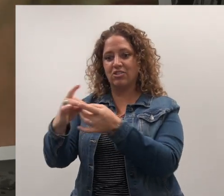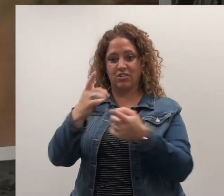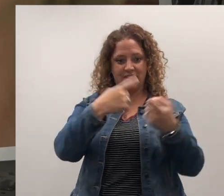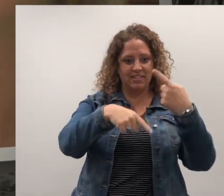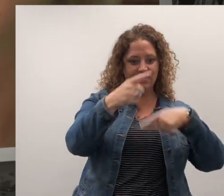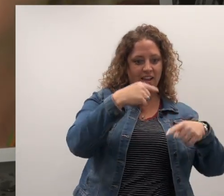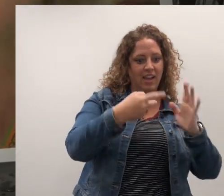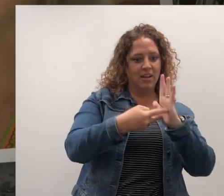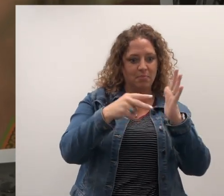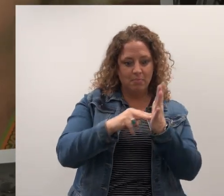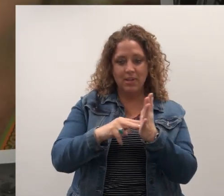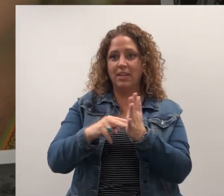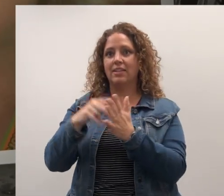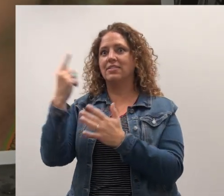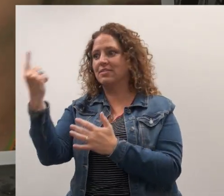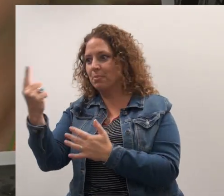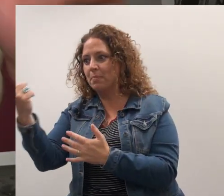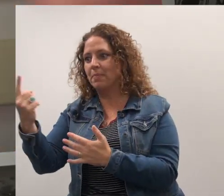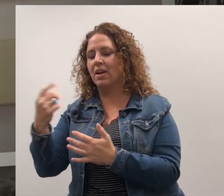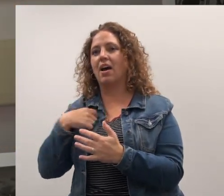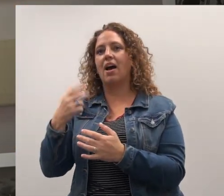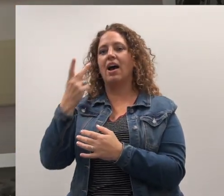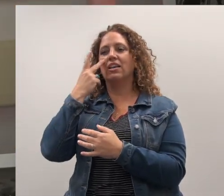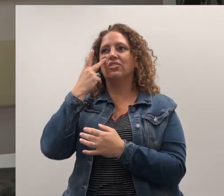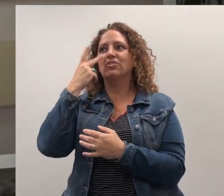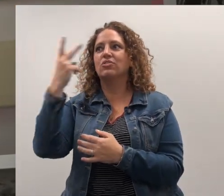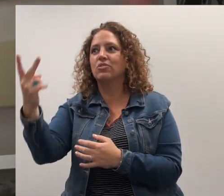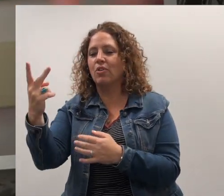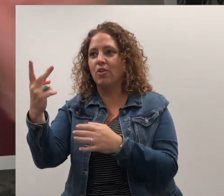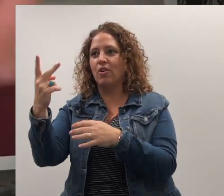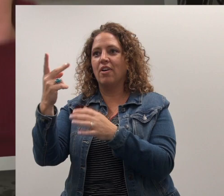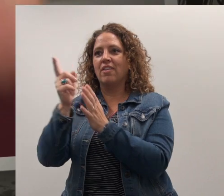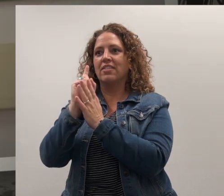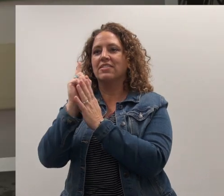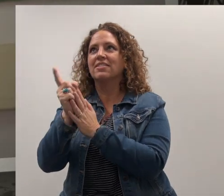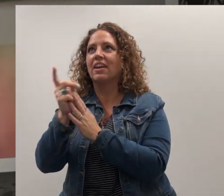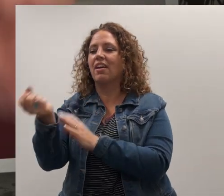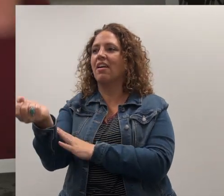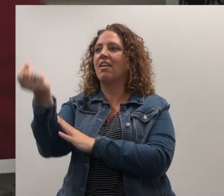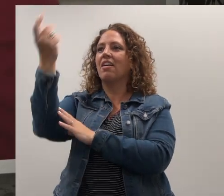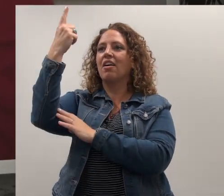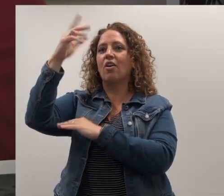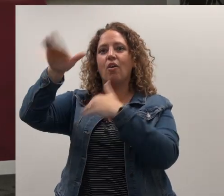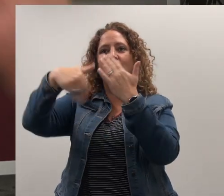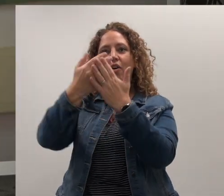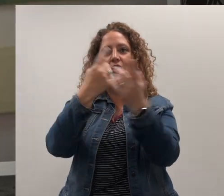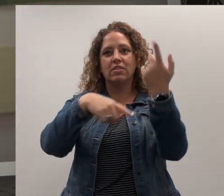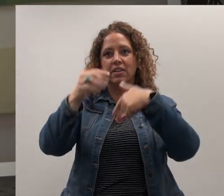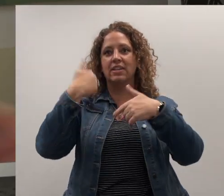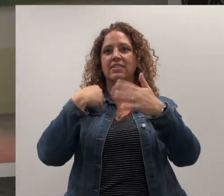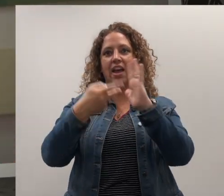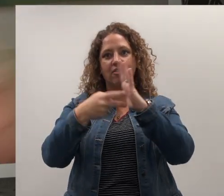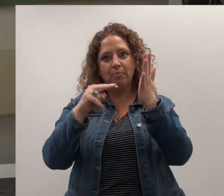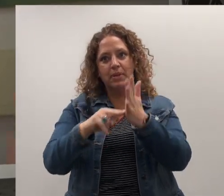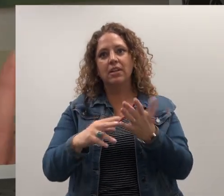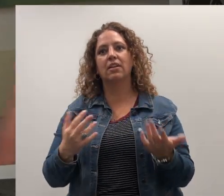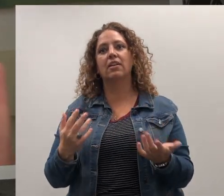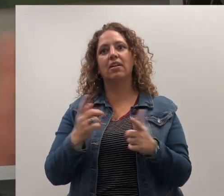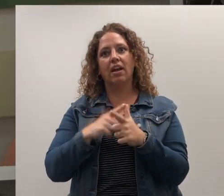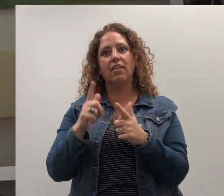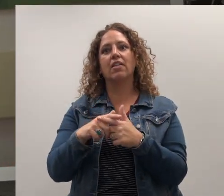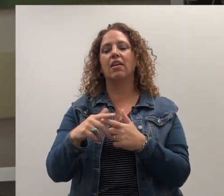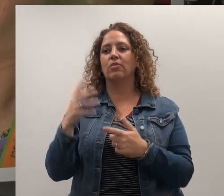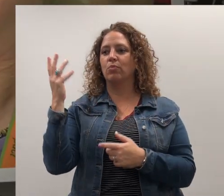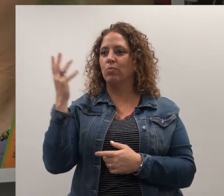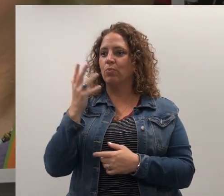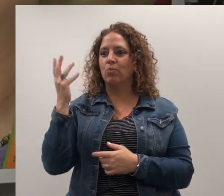between the sign and the object. I literally saw the moment that he understood that these signs have